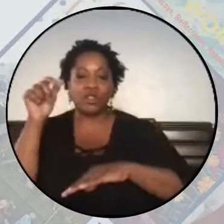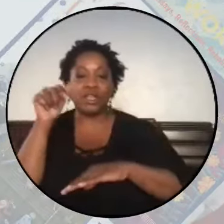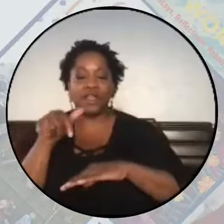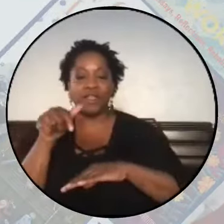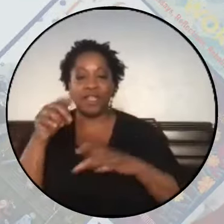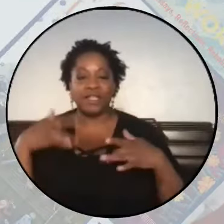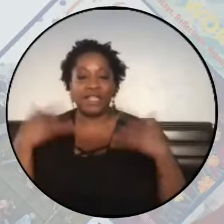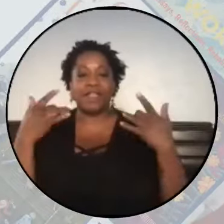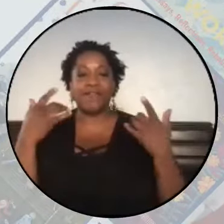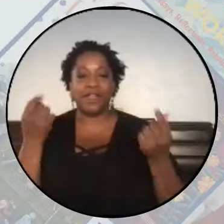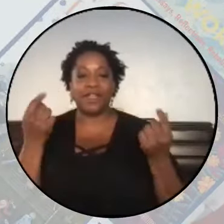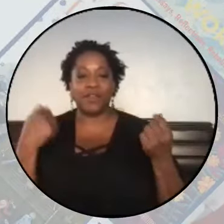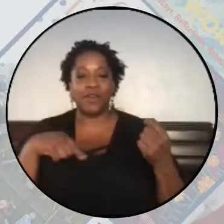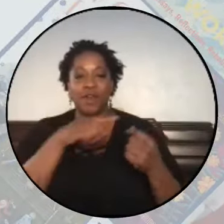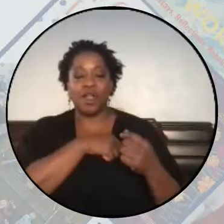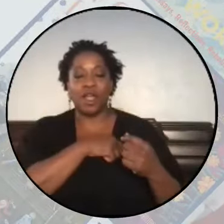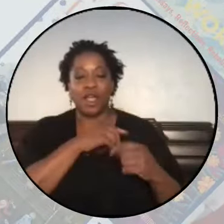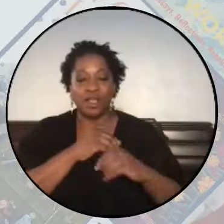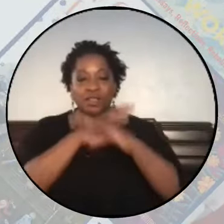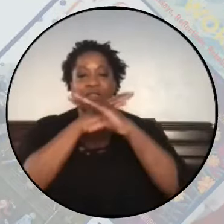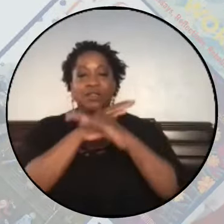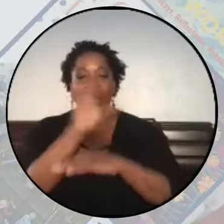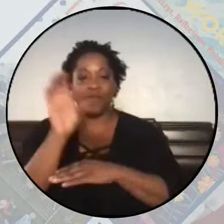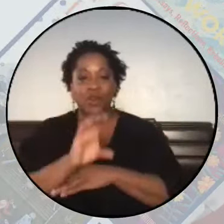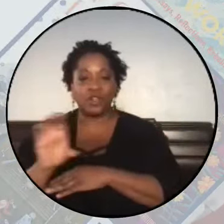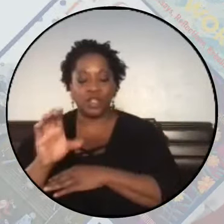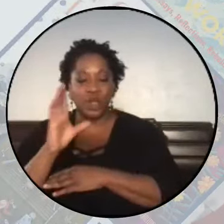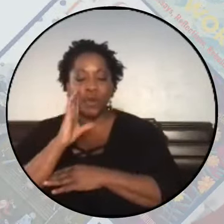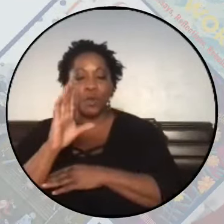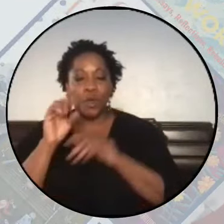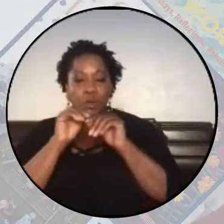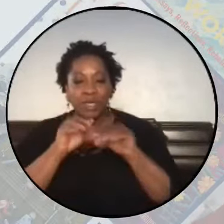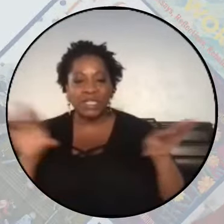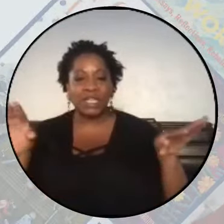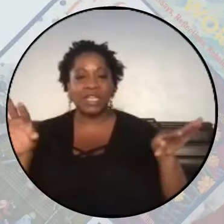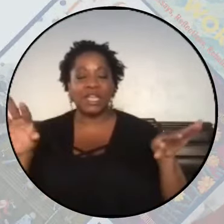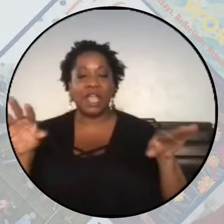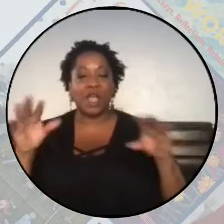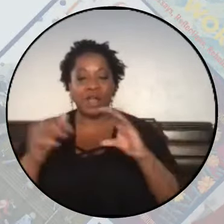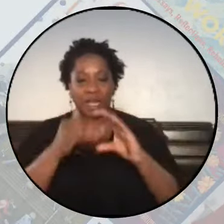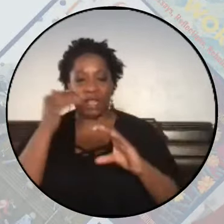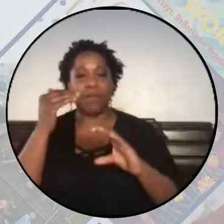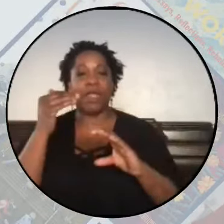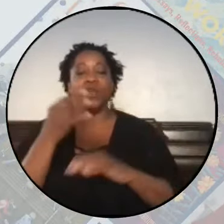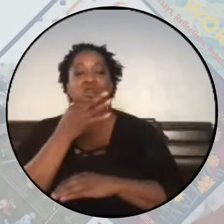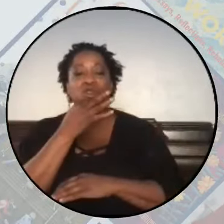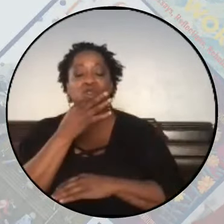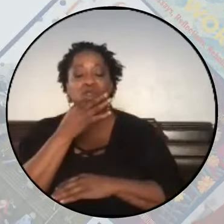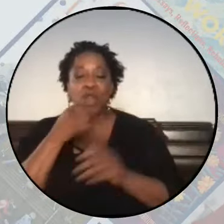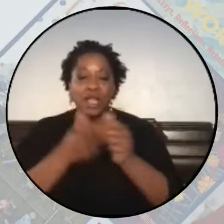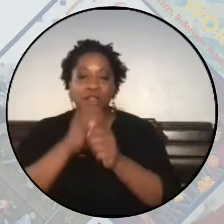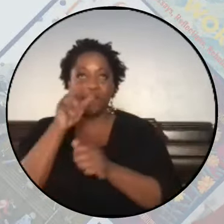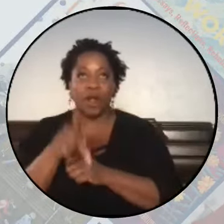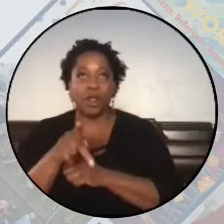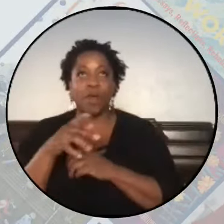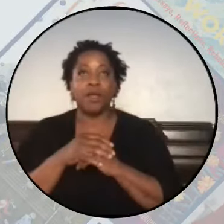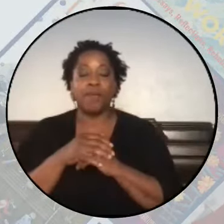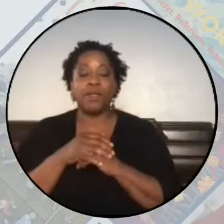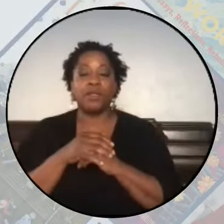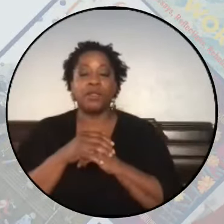event for us virtually. we're going to be sending out an email as a follow-up,